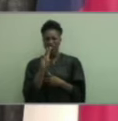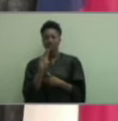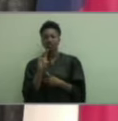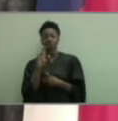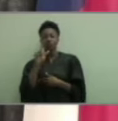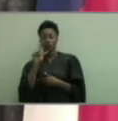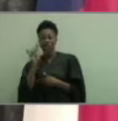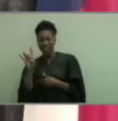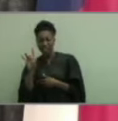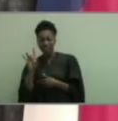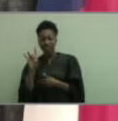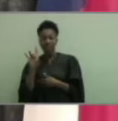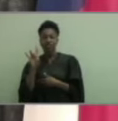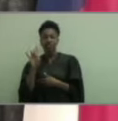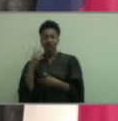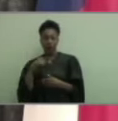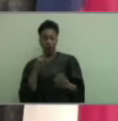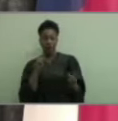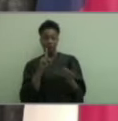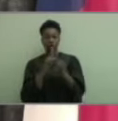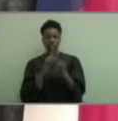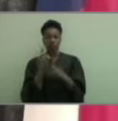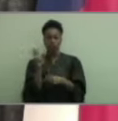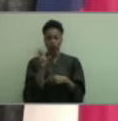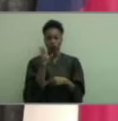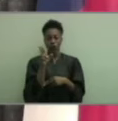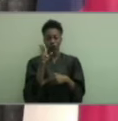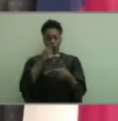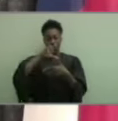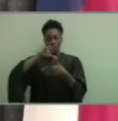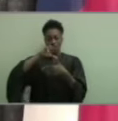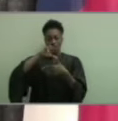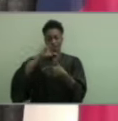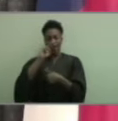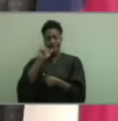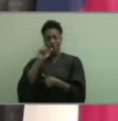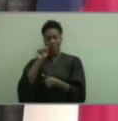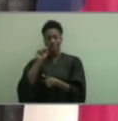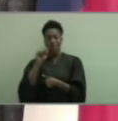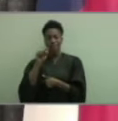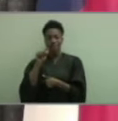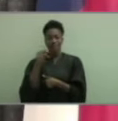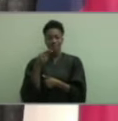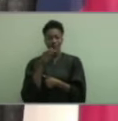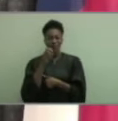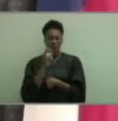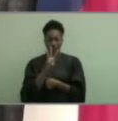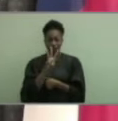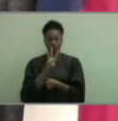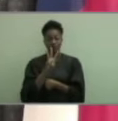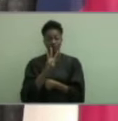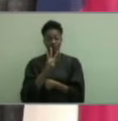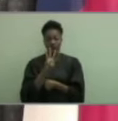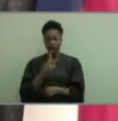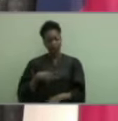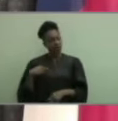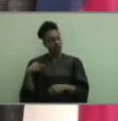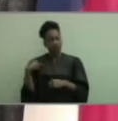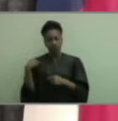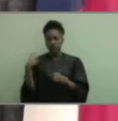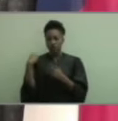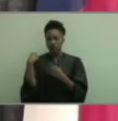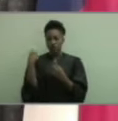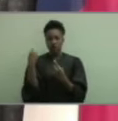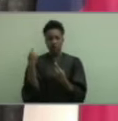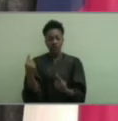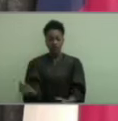met and we all met Hurricane Matthew. For the first time in a very long time, we were all